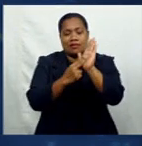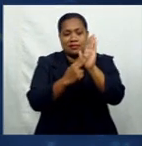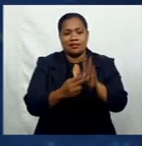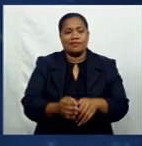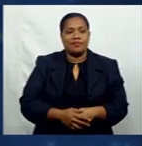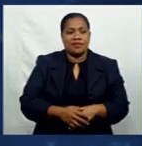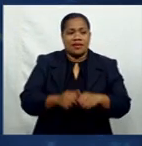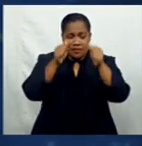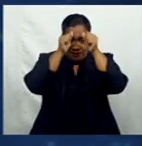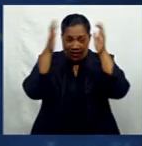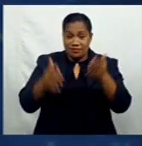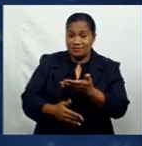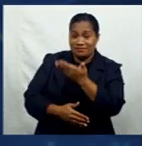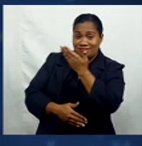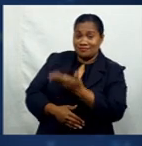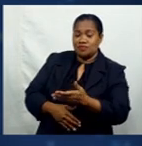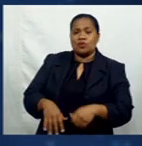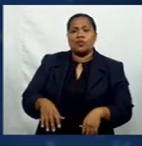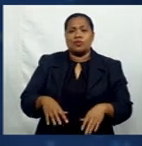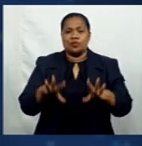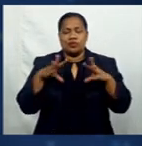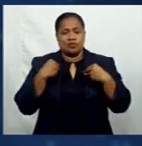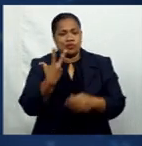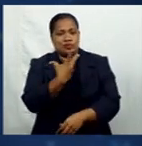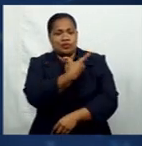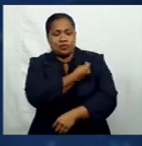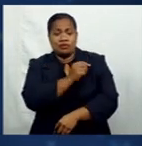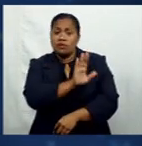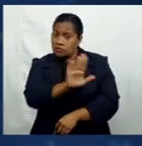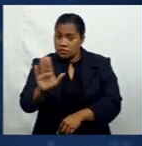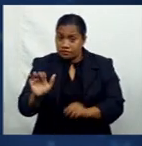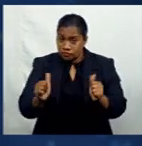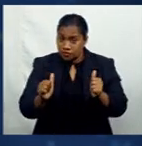the famous Glenn Pope got his jab. Have you gotten yours yet?